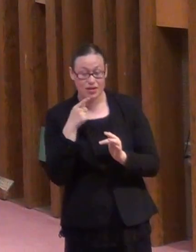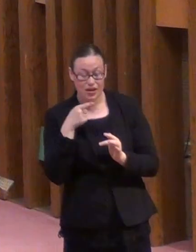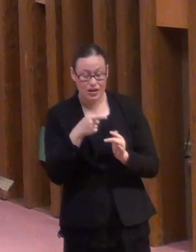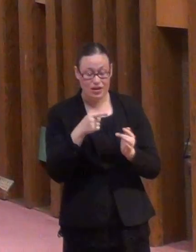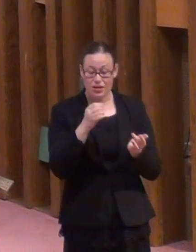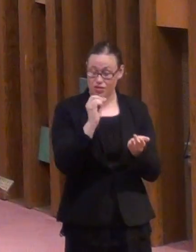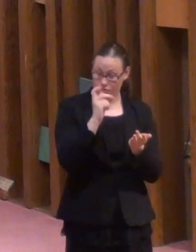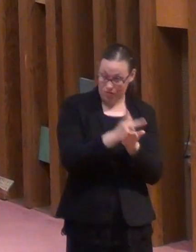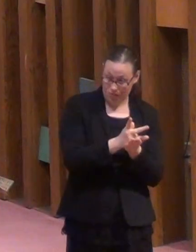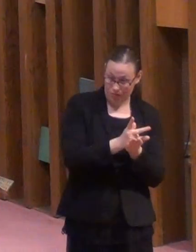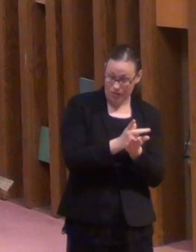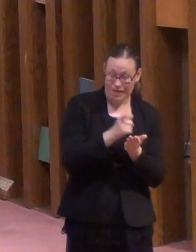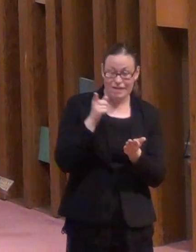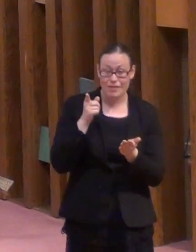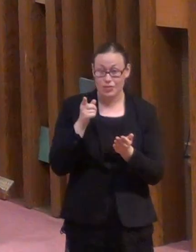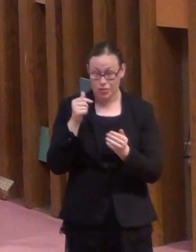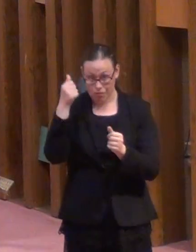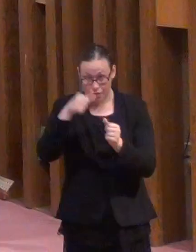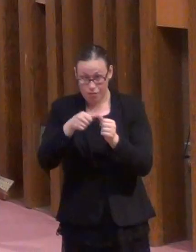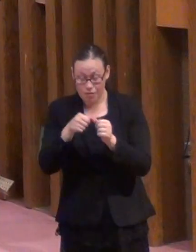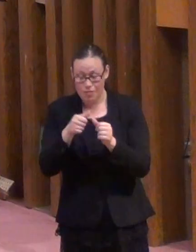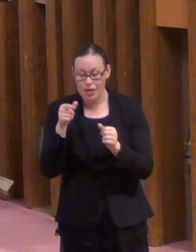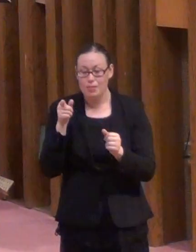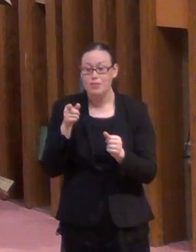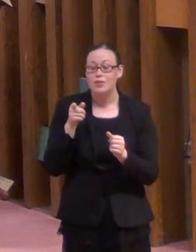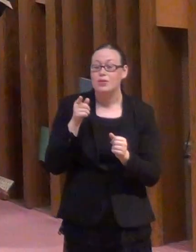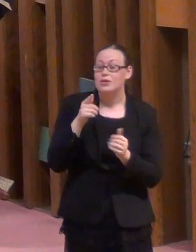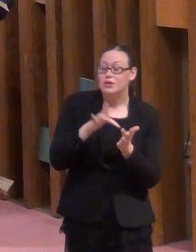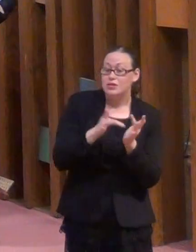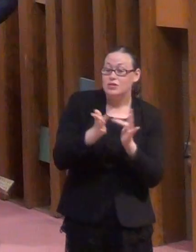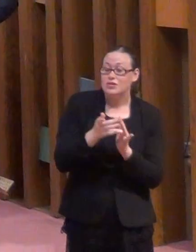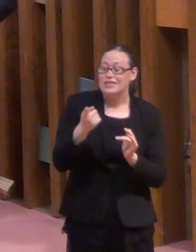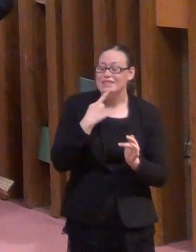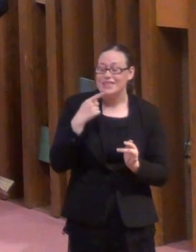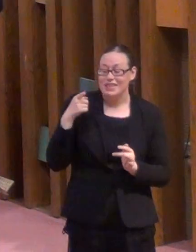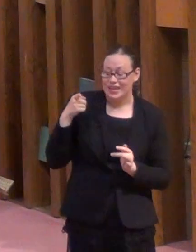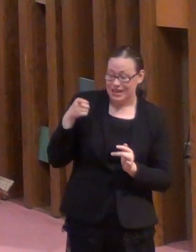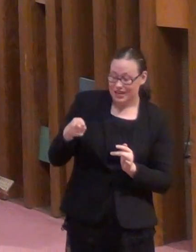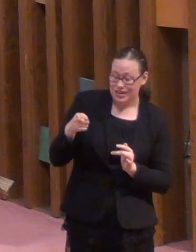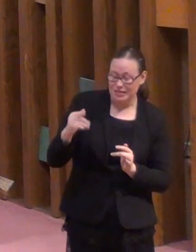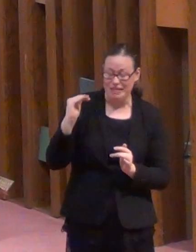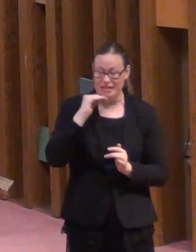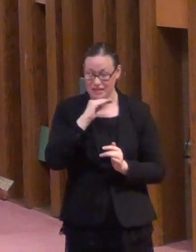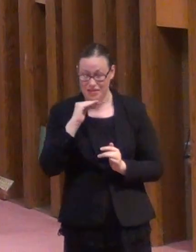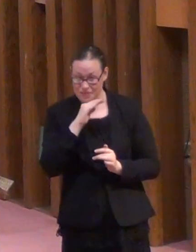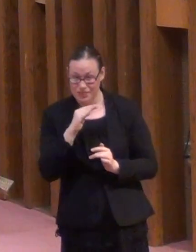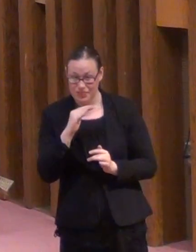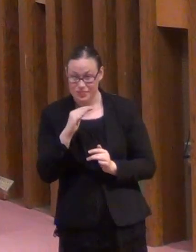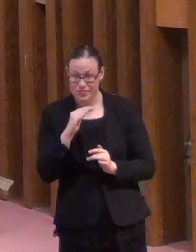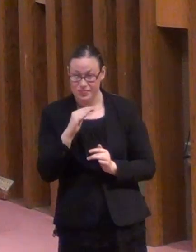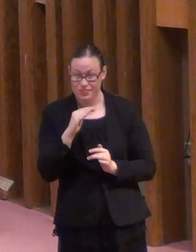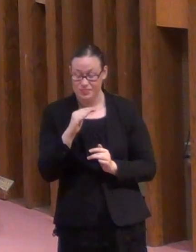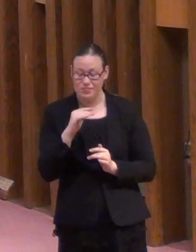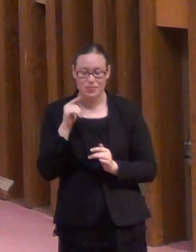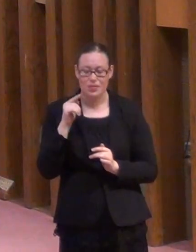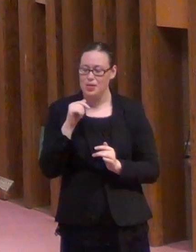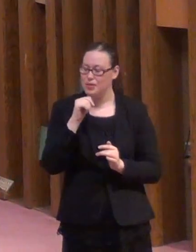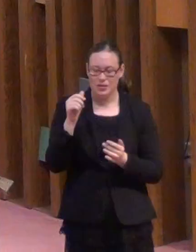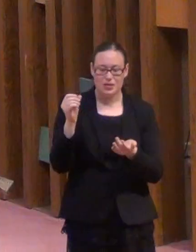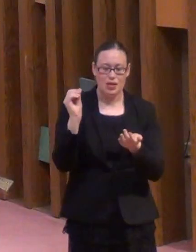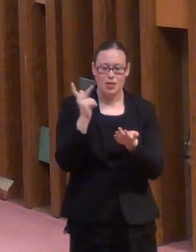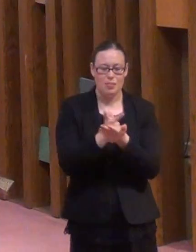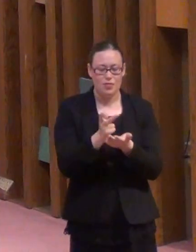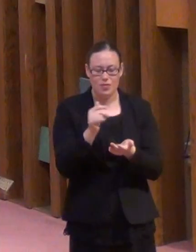Jesus is not approving graft, payoffs, or any other kind of crime.